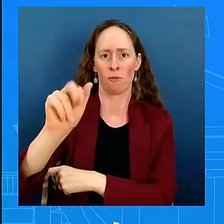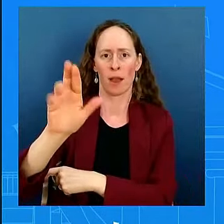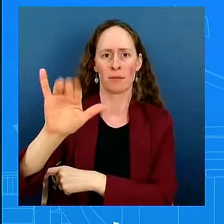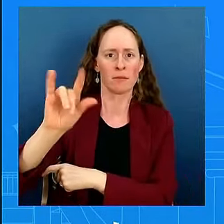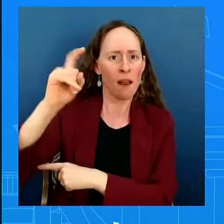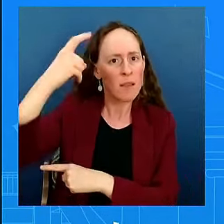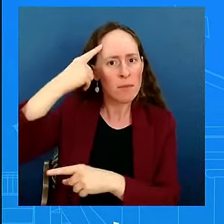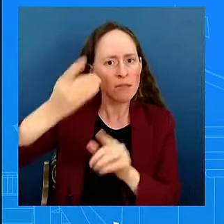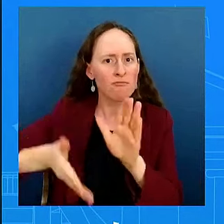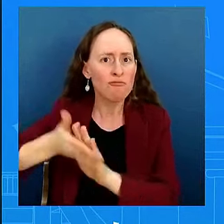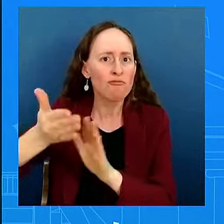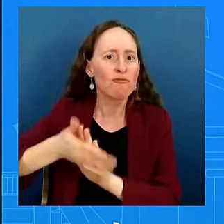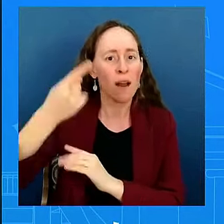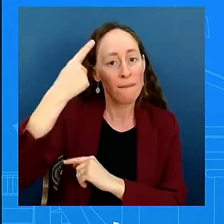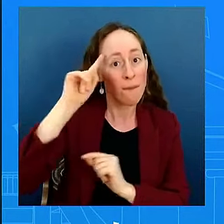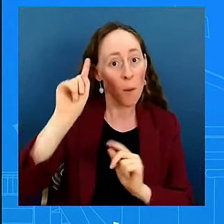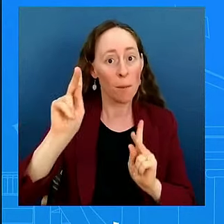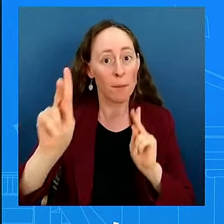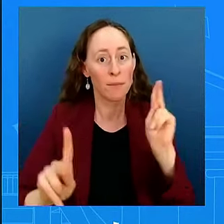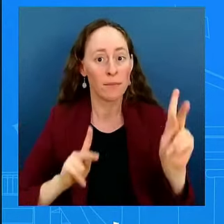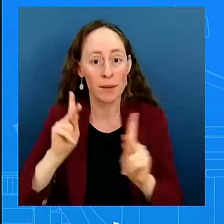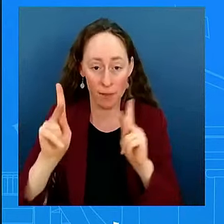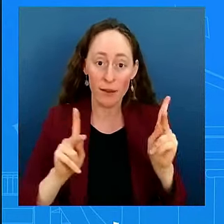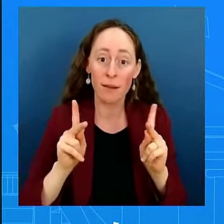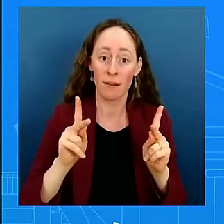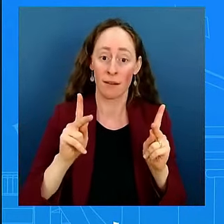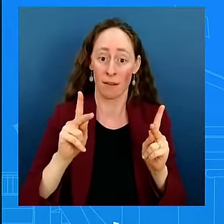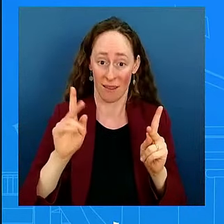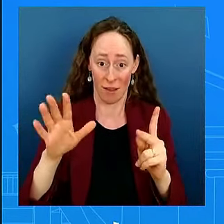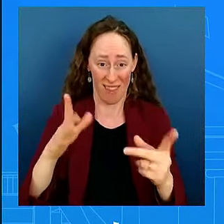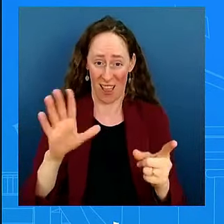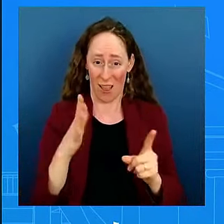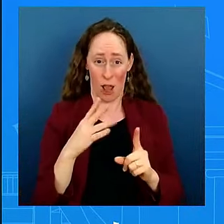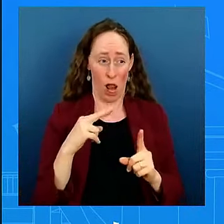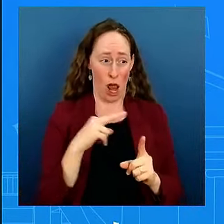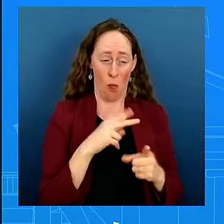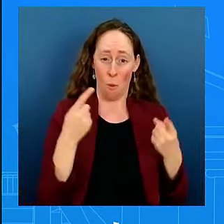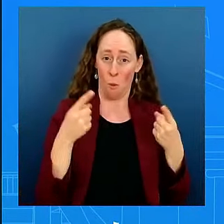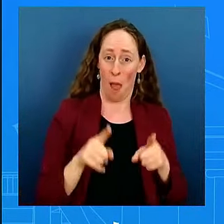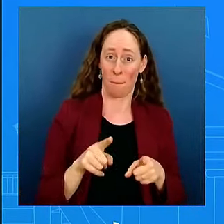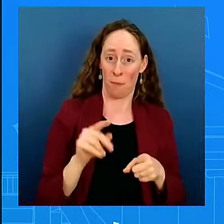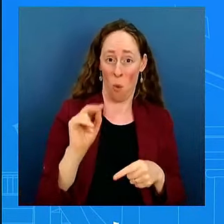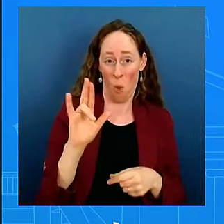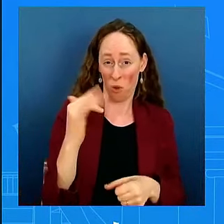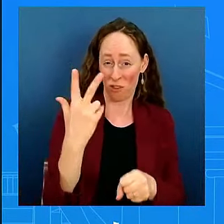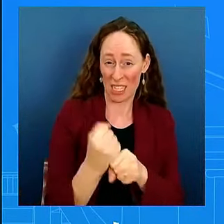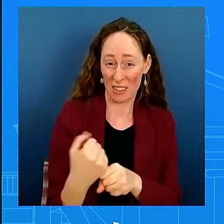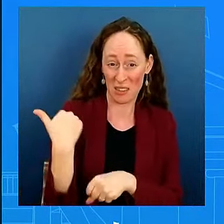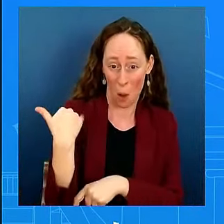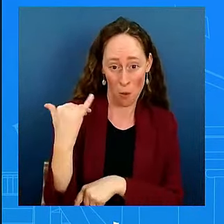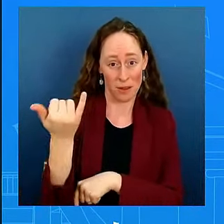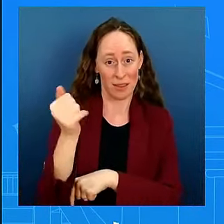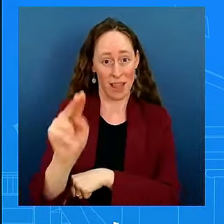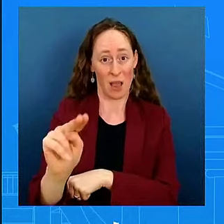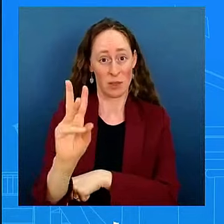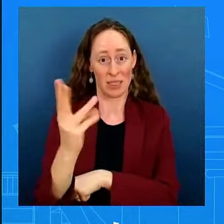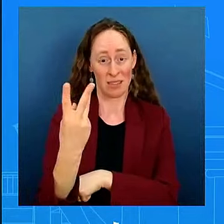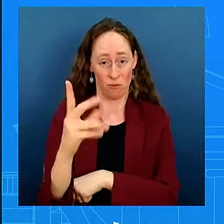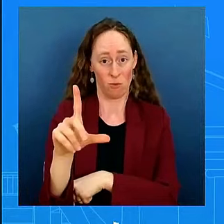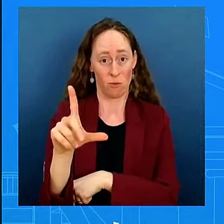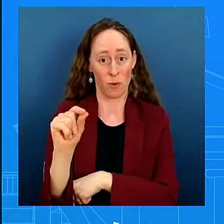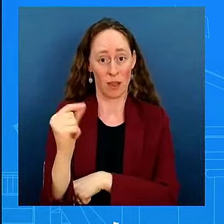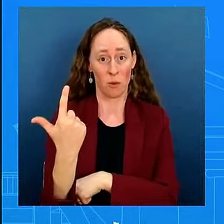back. Go back three years and see what happened and see what the former president did and what he led.